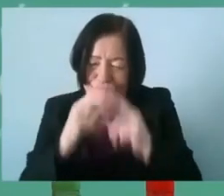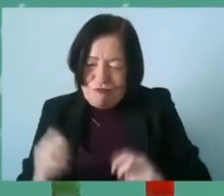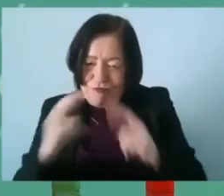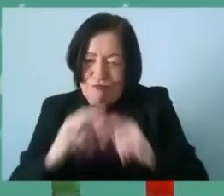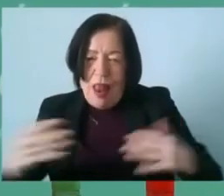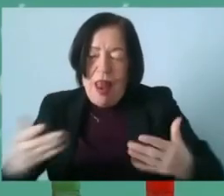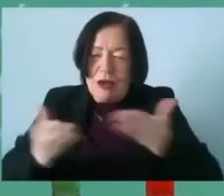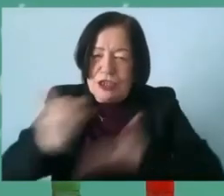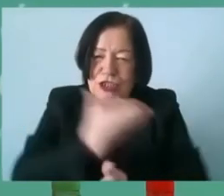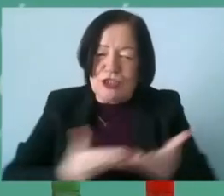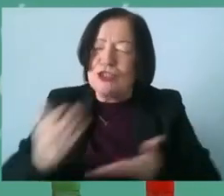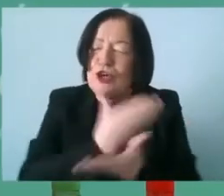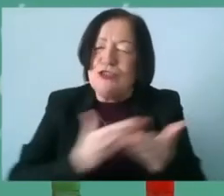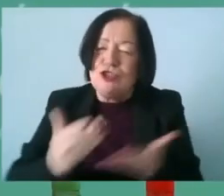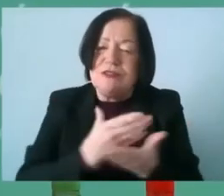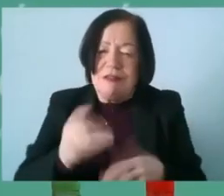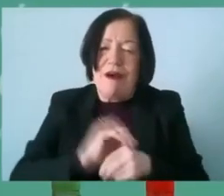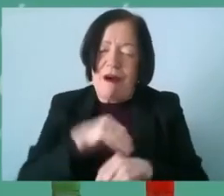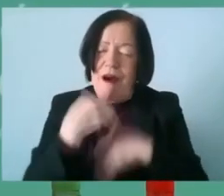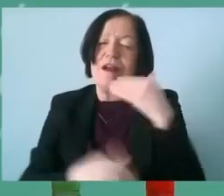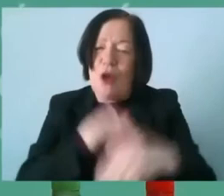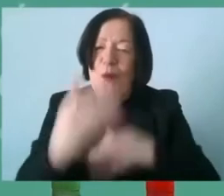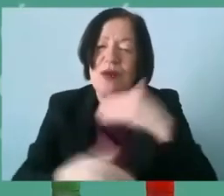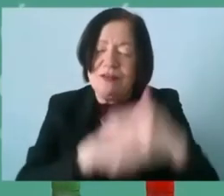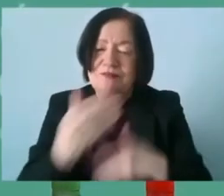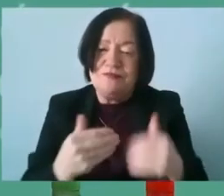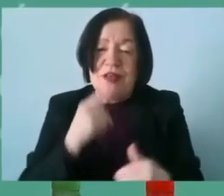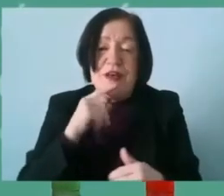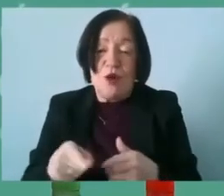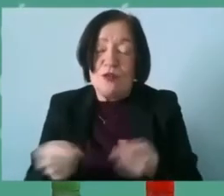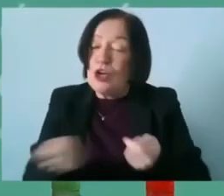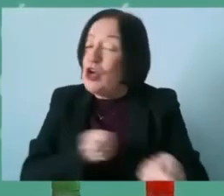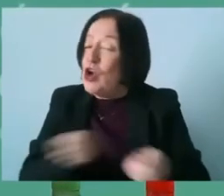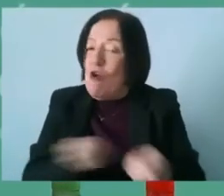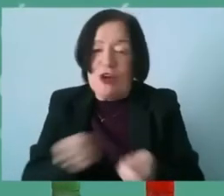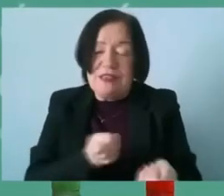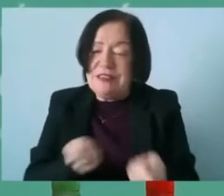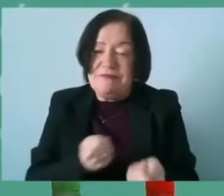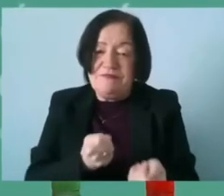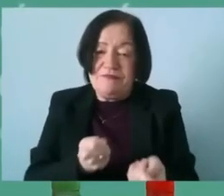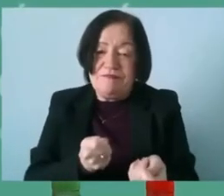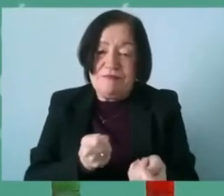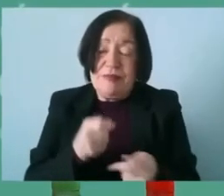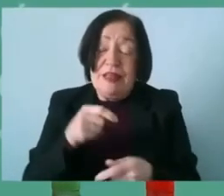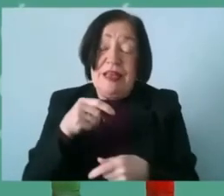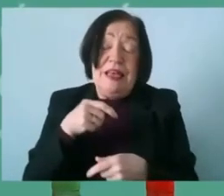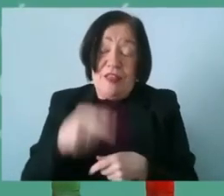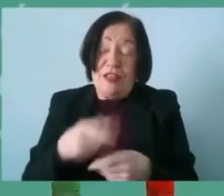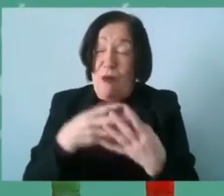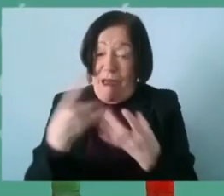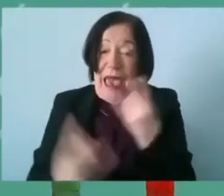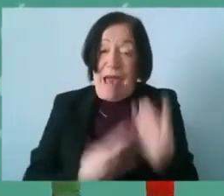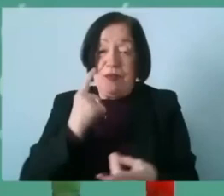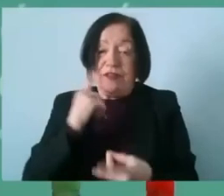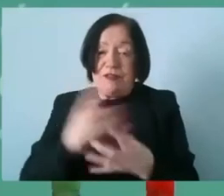that need to happen and i know they're really ongoing and so on so but those are governance kind of things which i suppose this is what it's going to come down to and that's where the